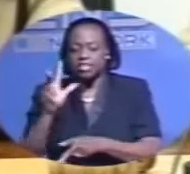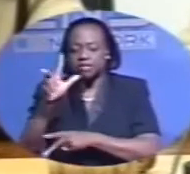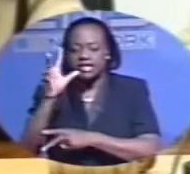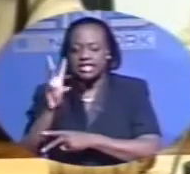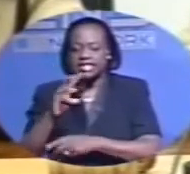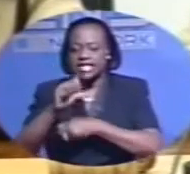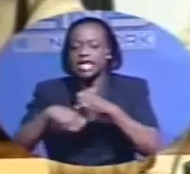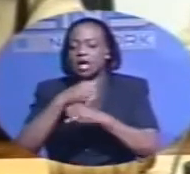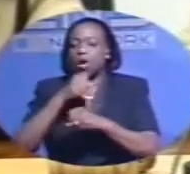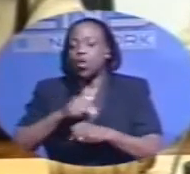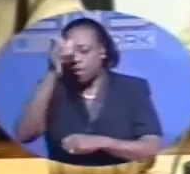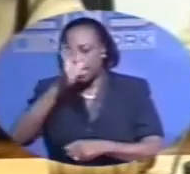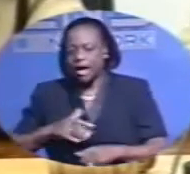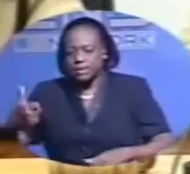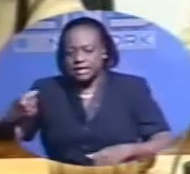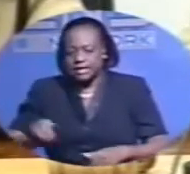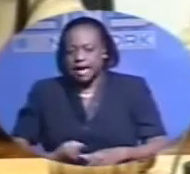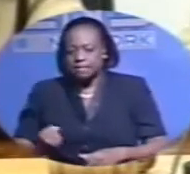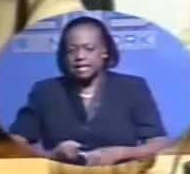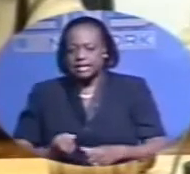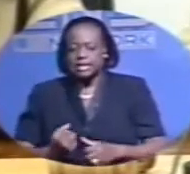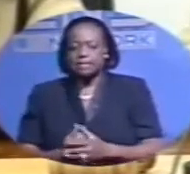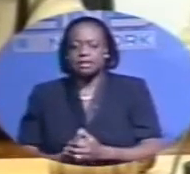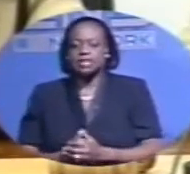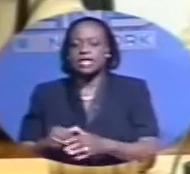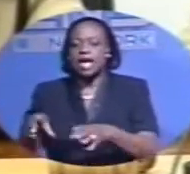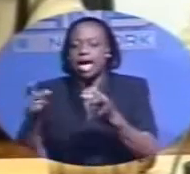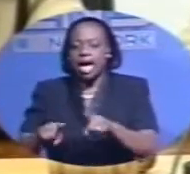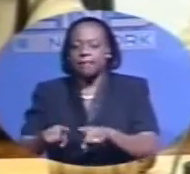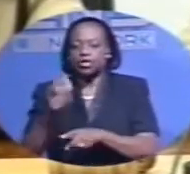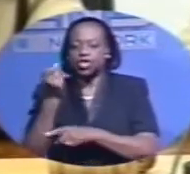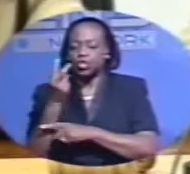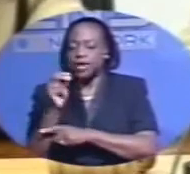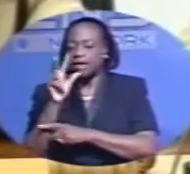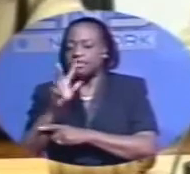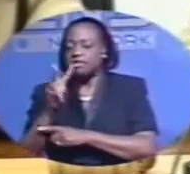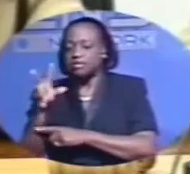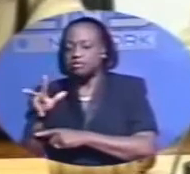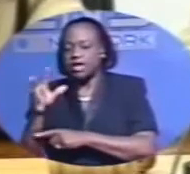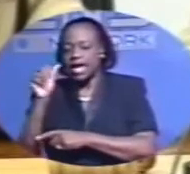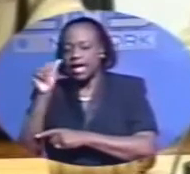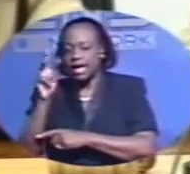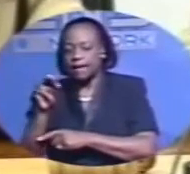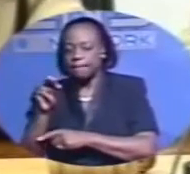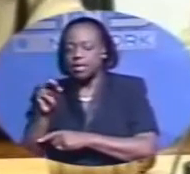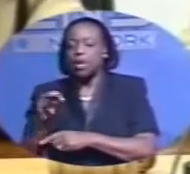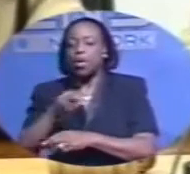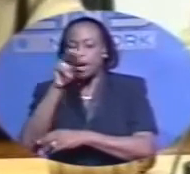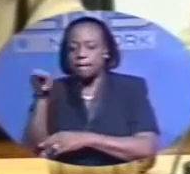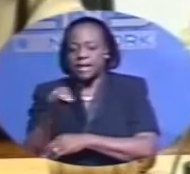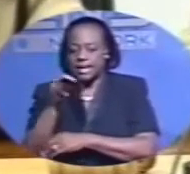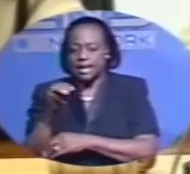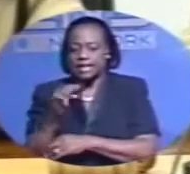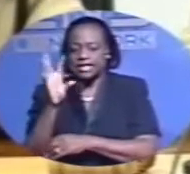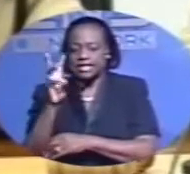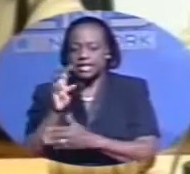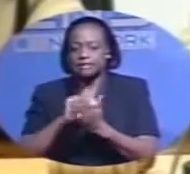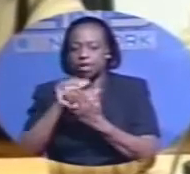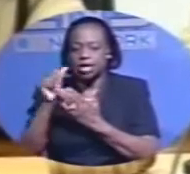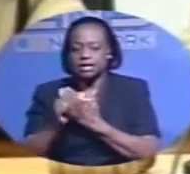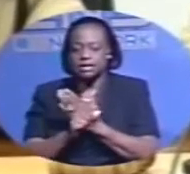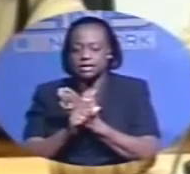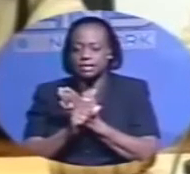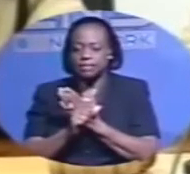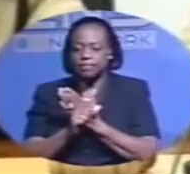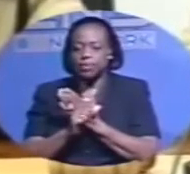in the abdominal area. And this took place around 12.33 a.m. on Monday the 6th of August, where he